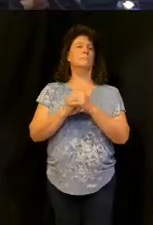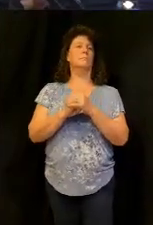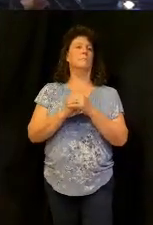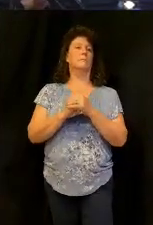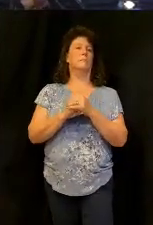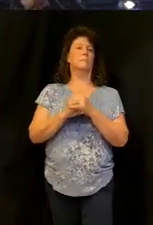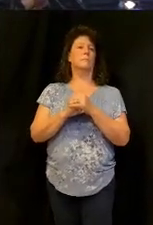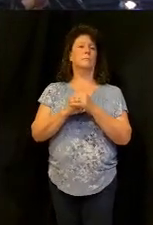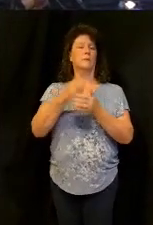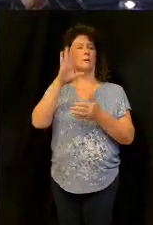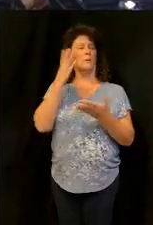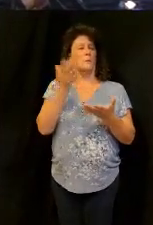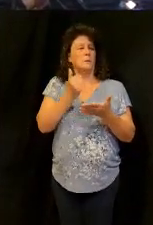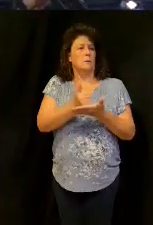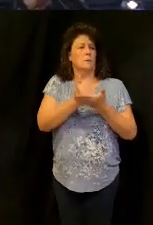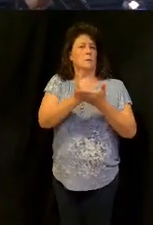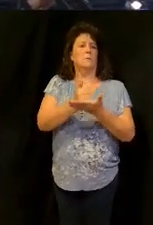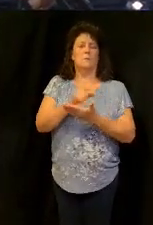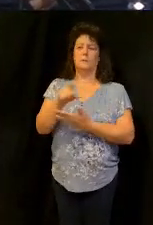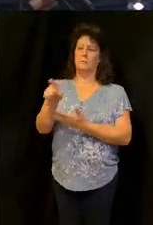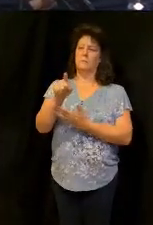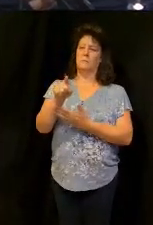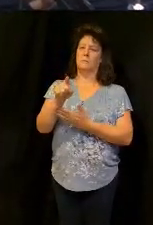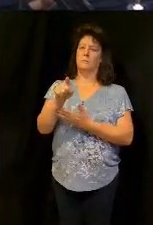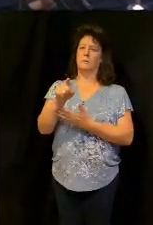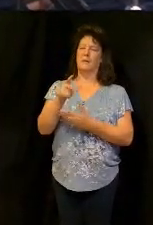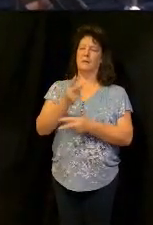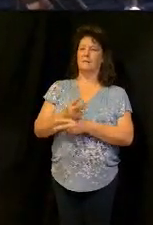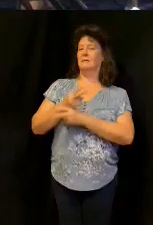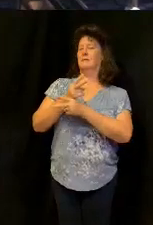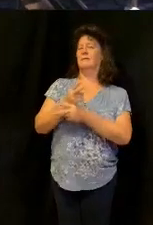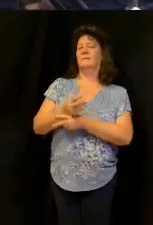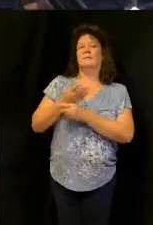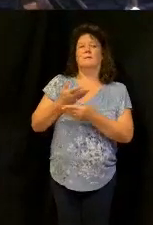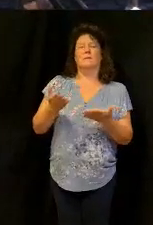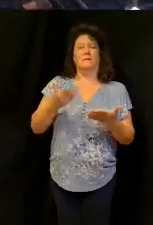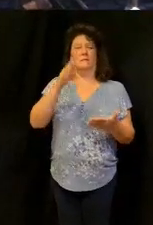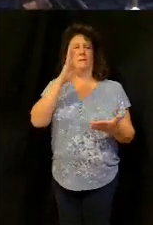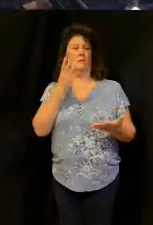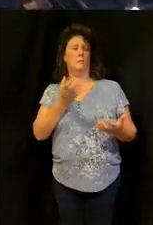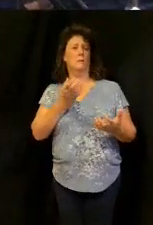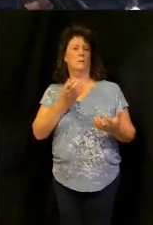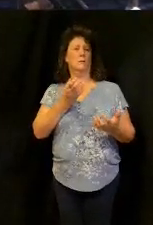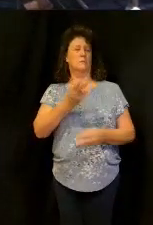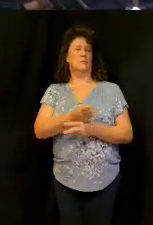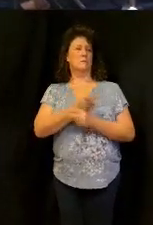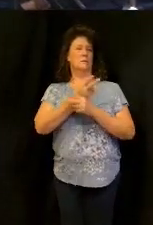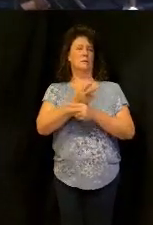he wants to help you he wants us to take care of things and take care of his church